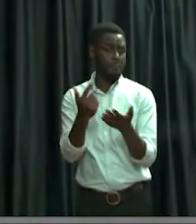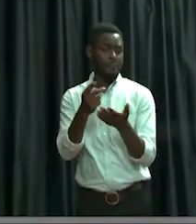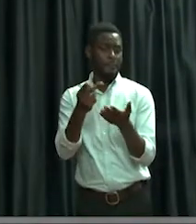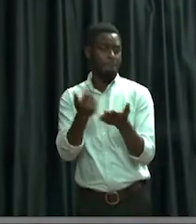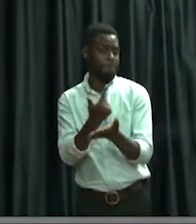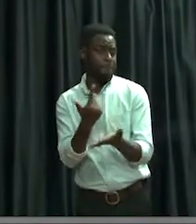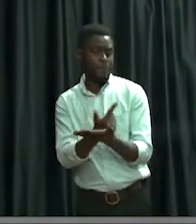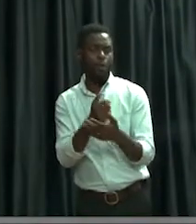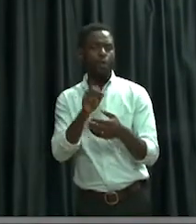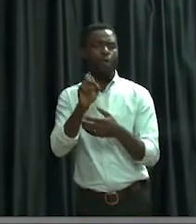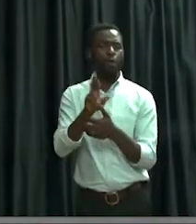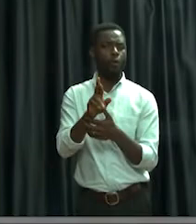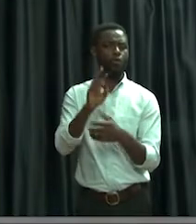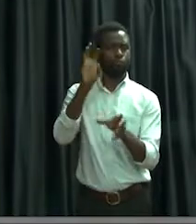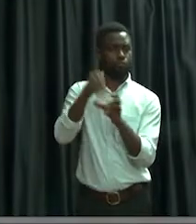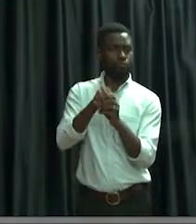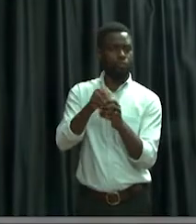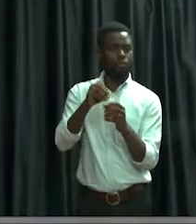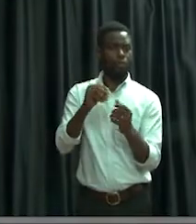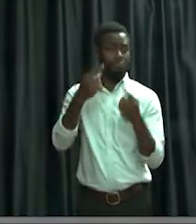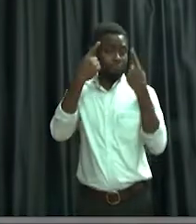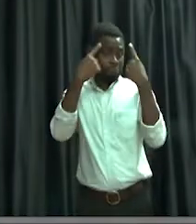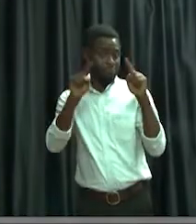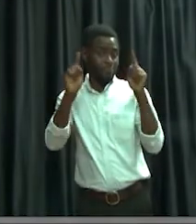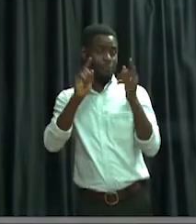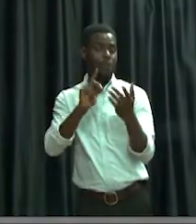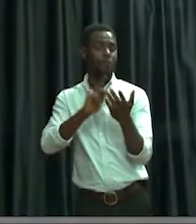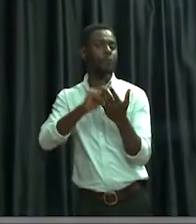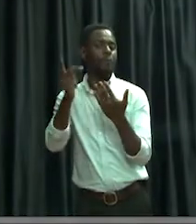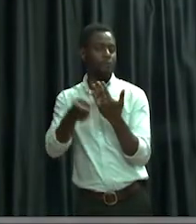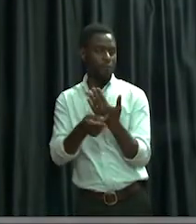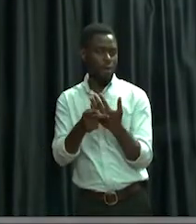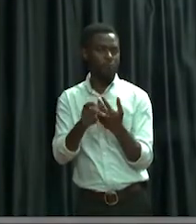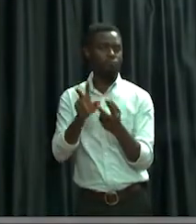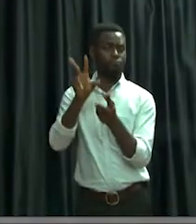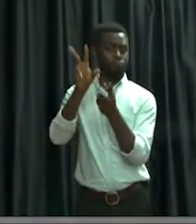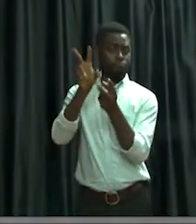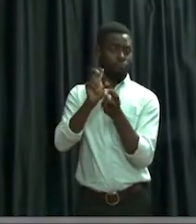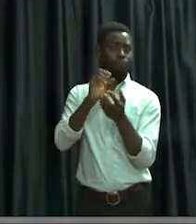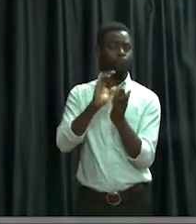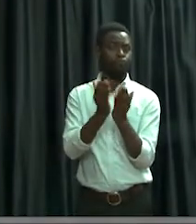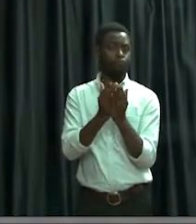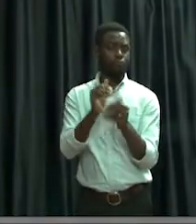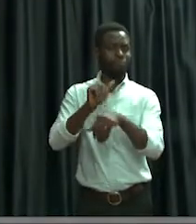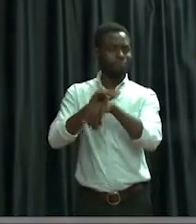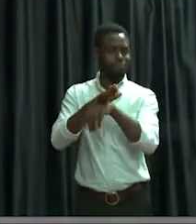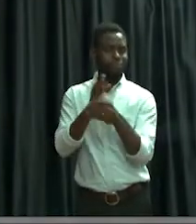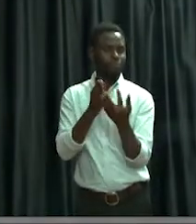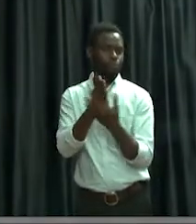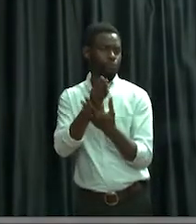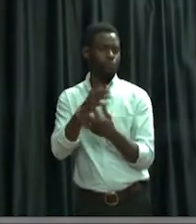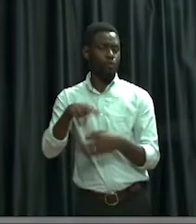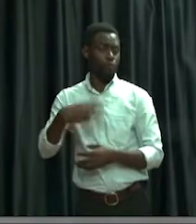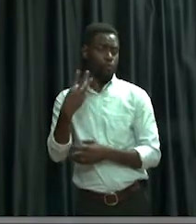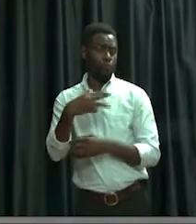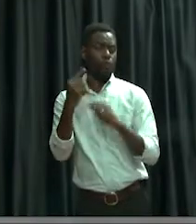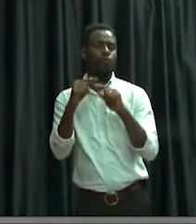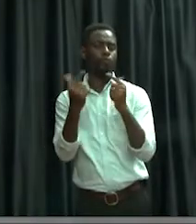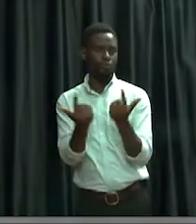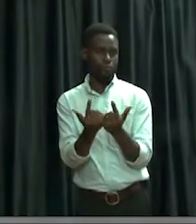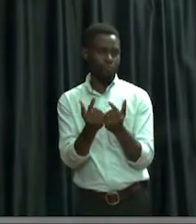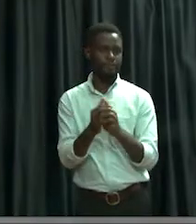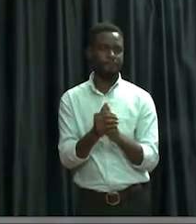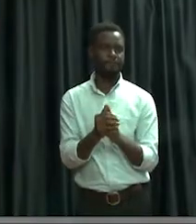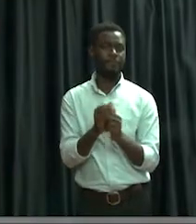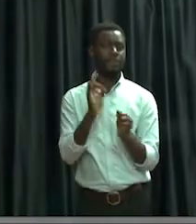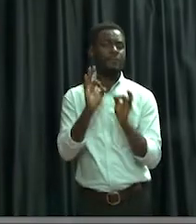or a beneficiary of the UDA Program or the MASO Program, this workbook would have been sent to you via your WhatsApp groups.